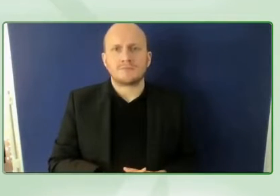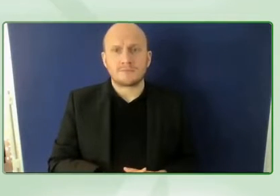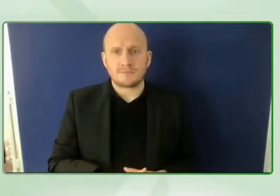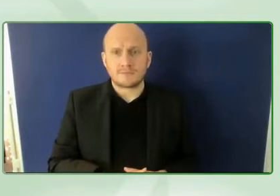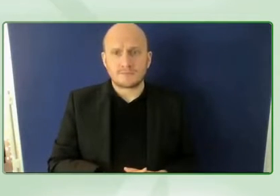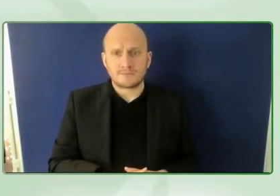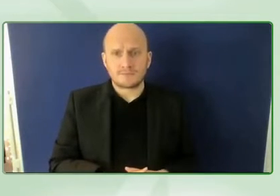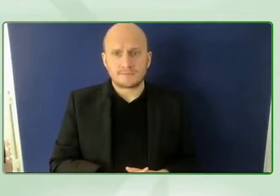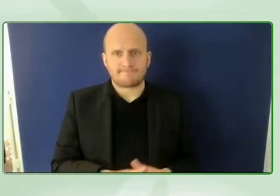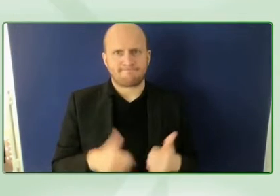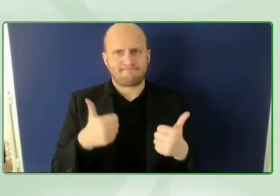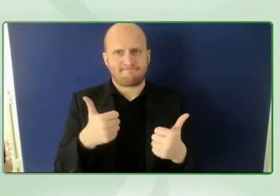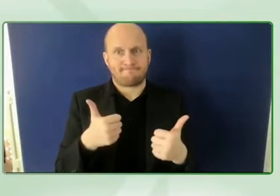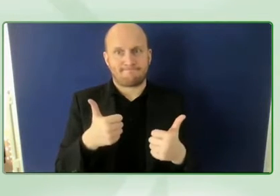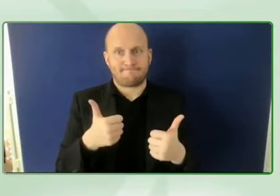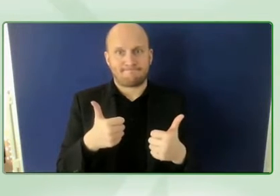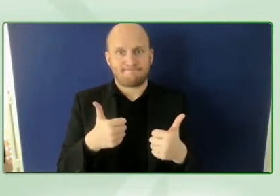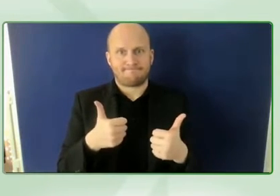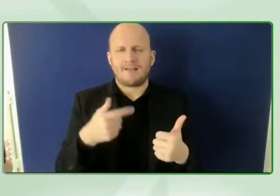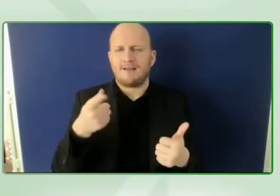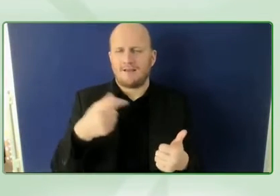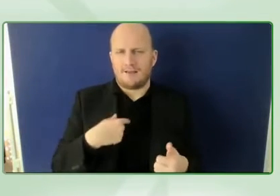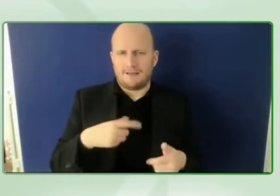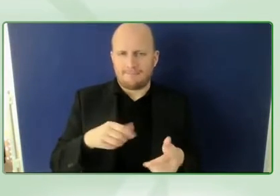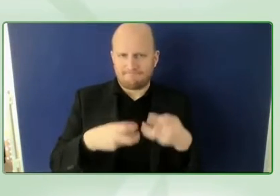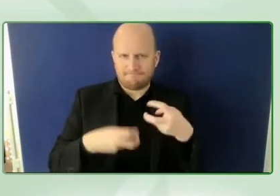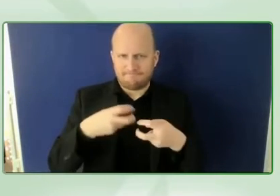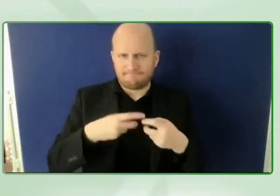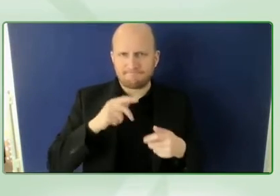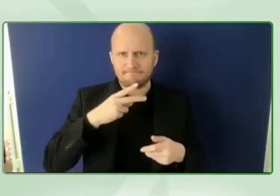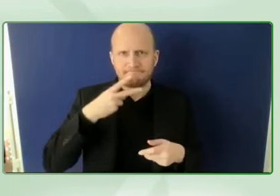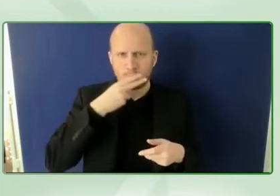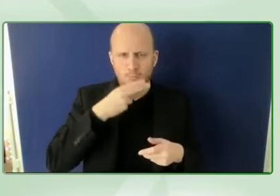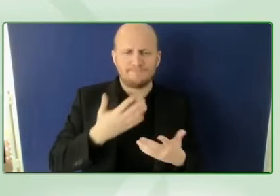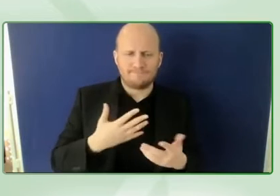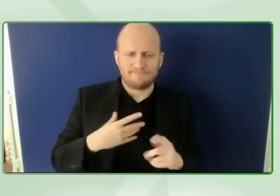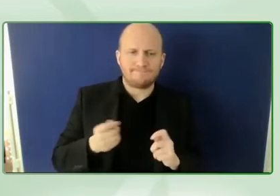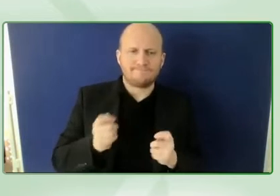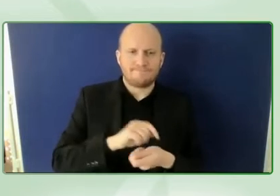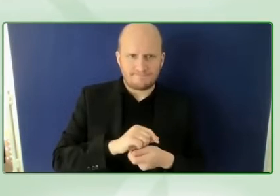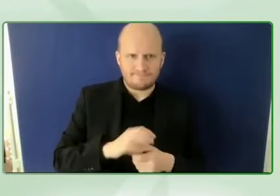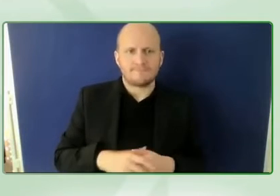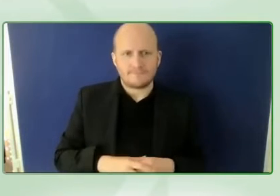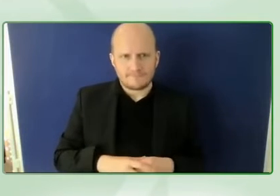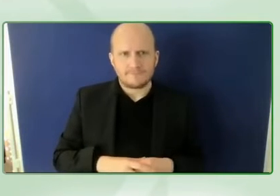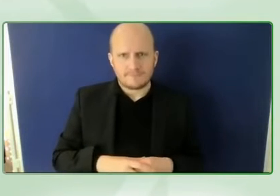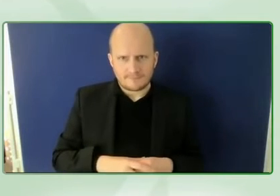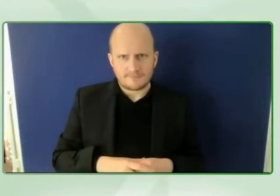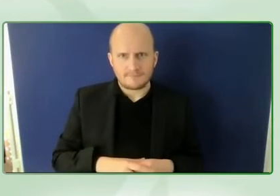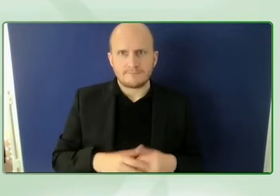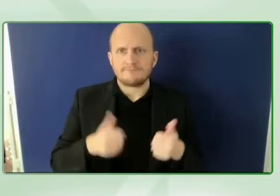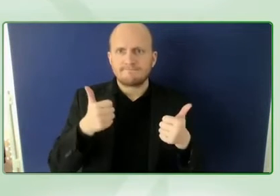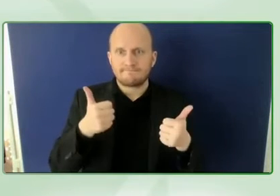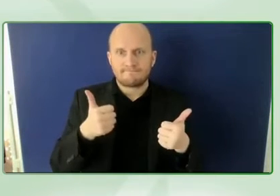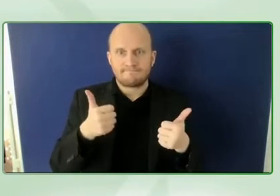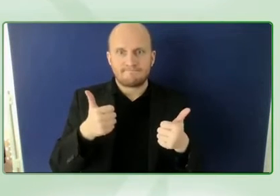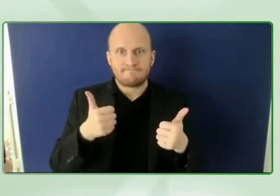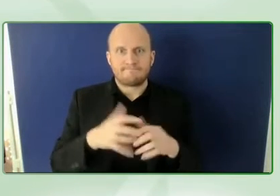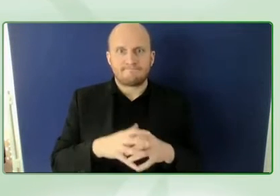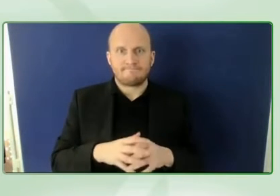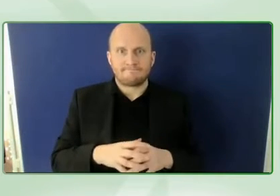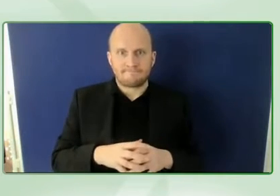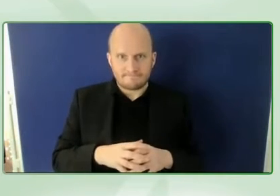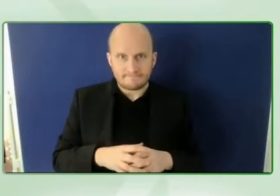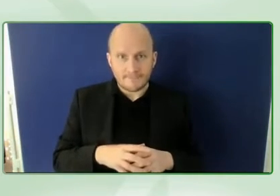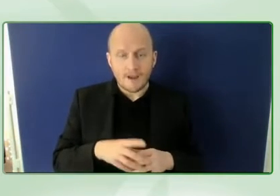i think the awareness raising is key and it sounds at a certain level um uh easy but actually